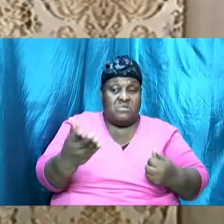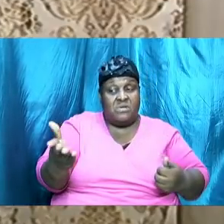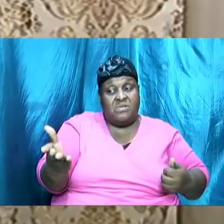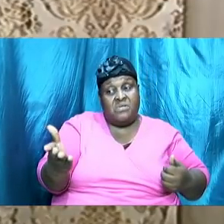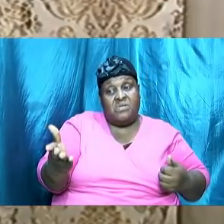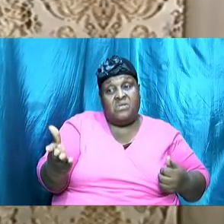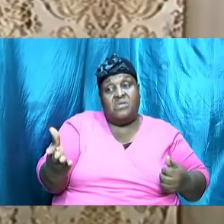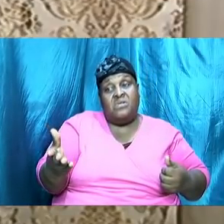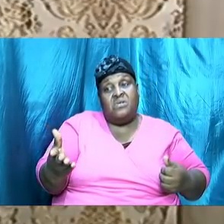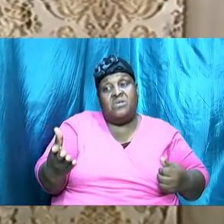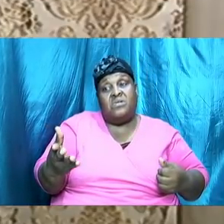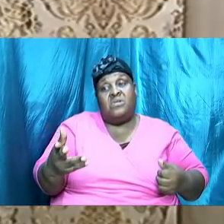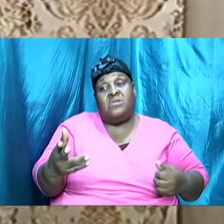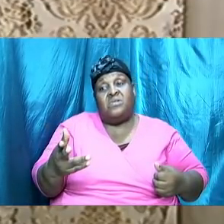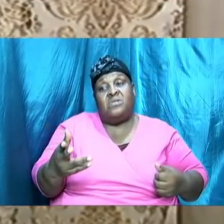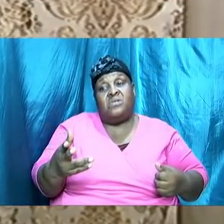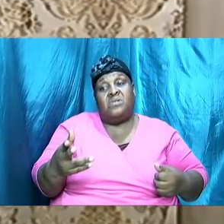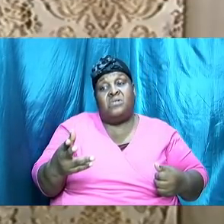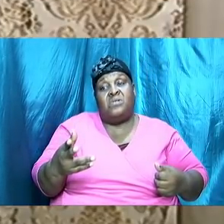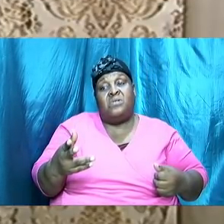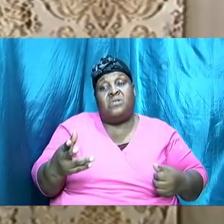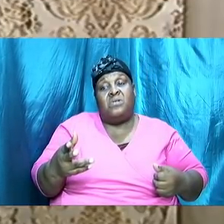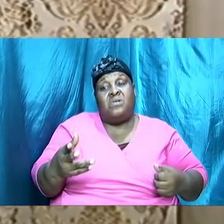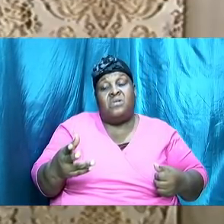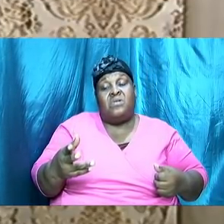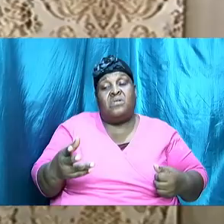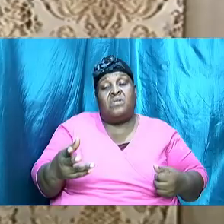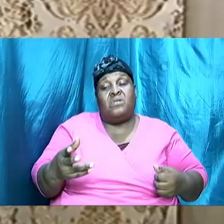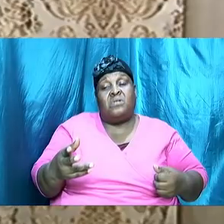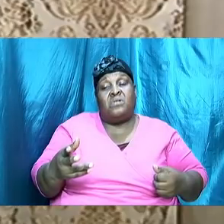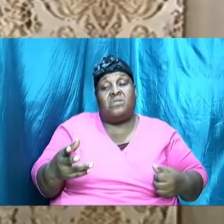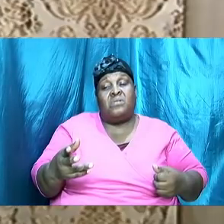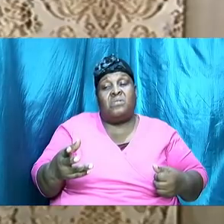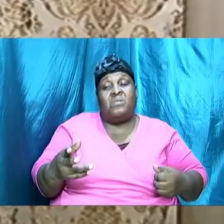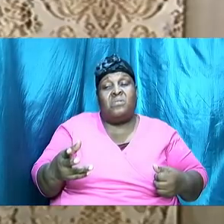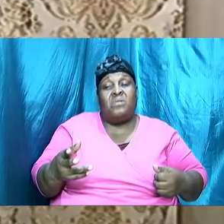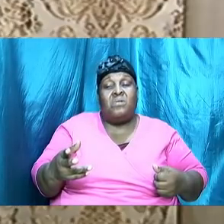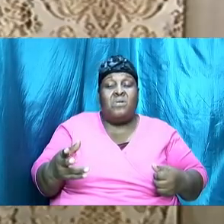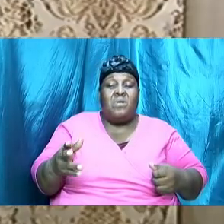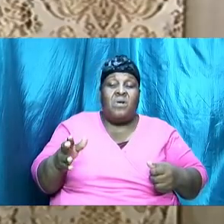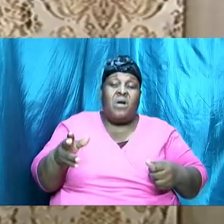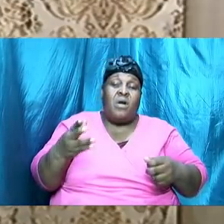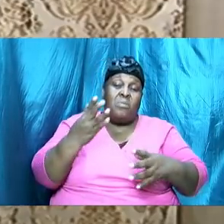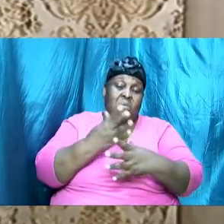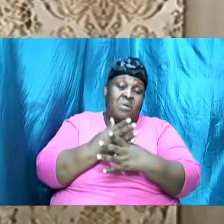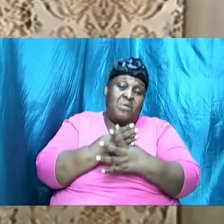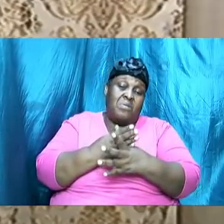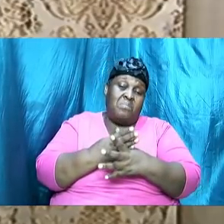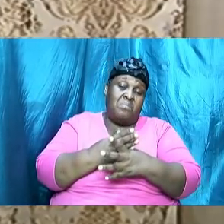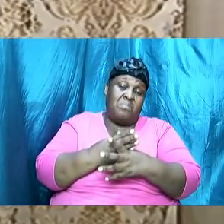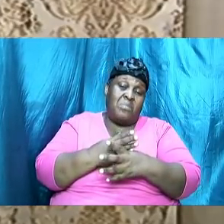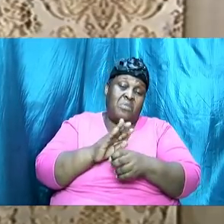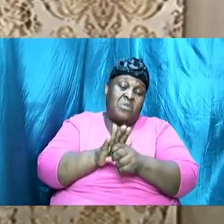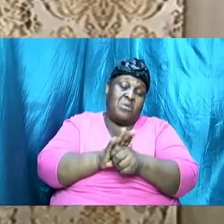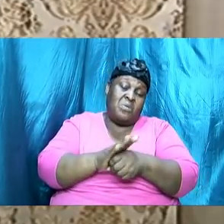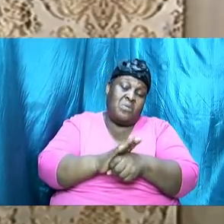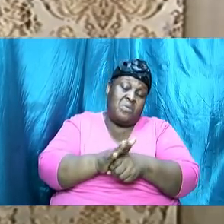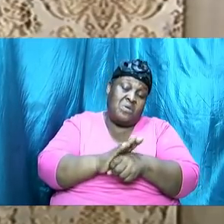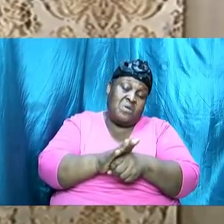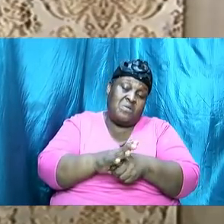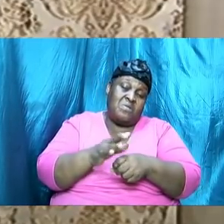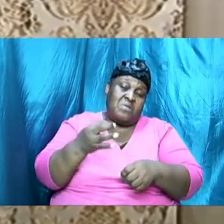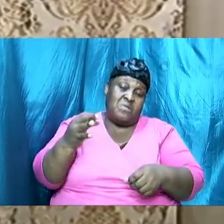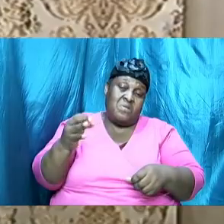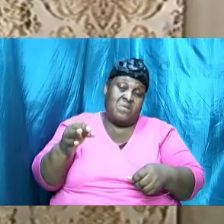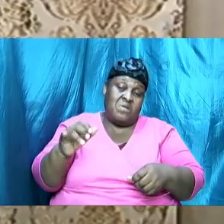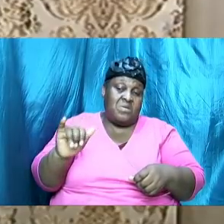are being severely impacted by the COVID-19 in terms of their livelihood then you